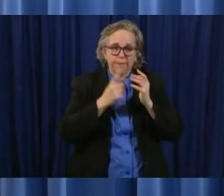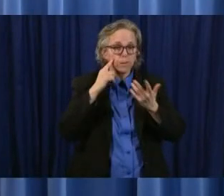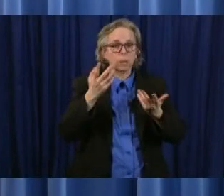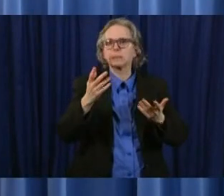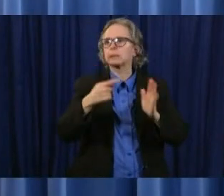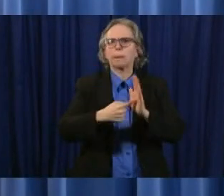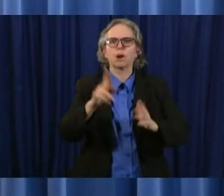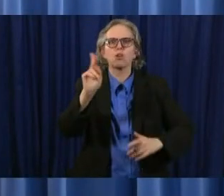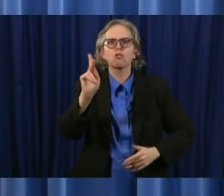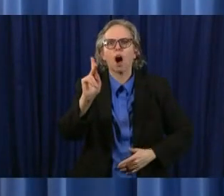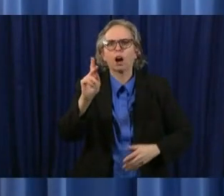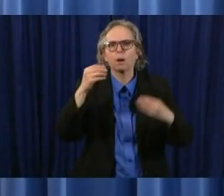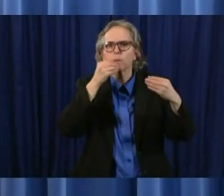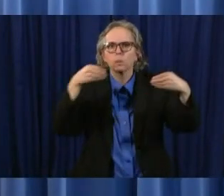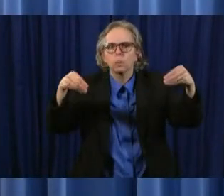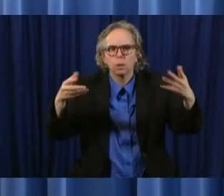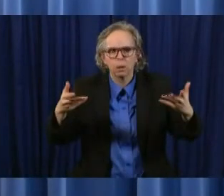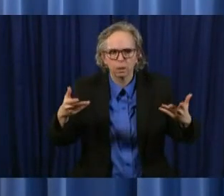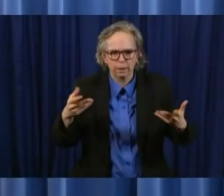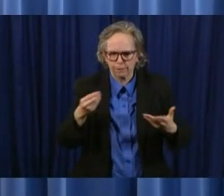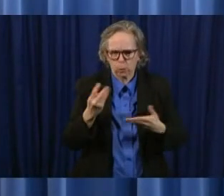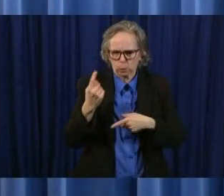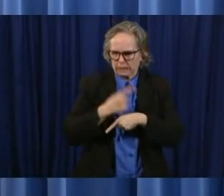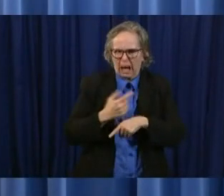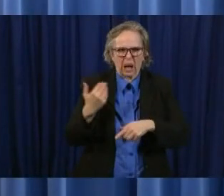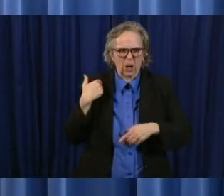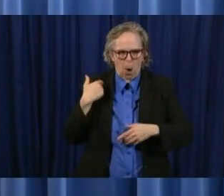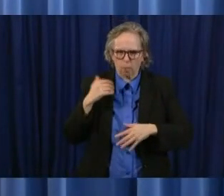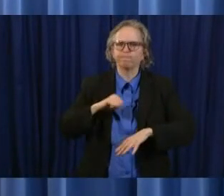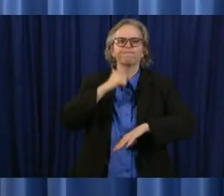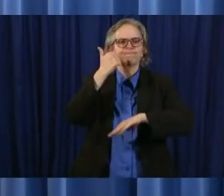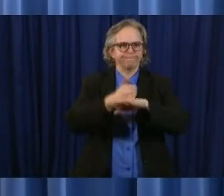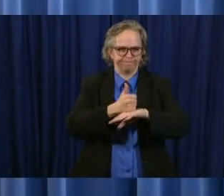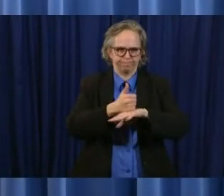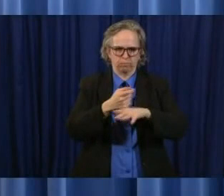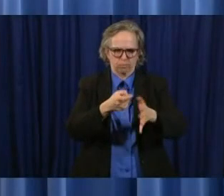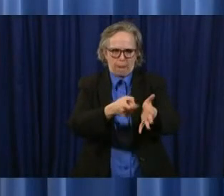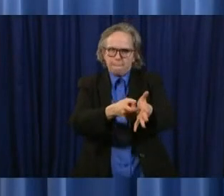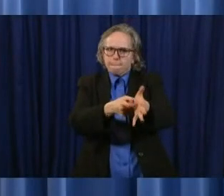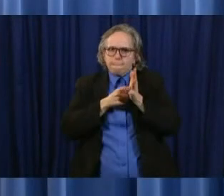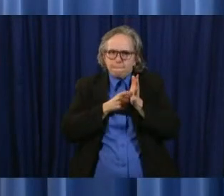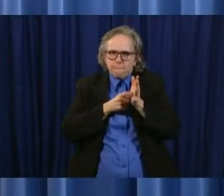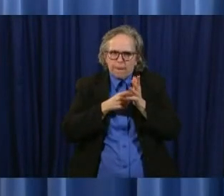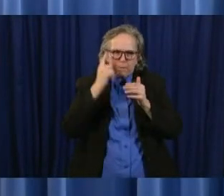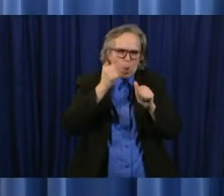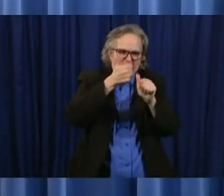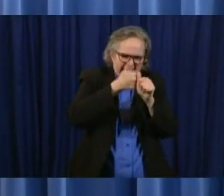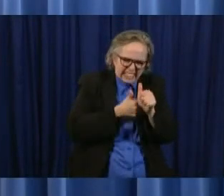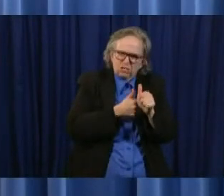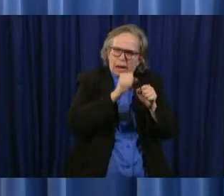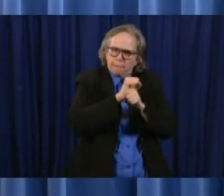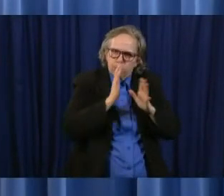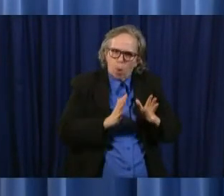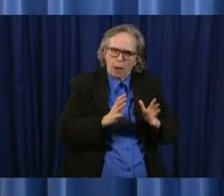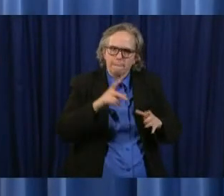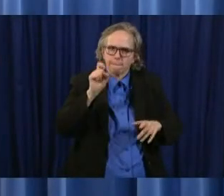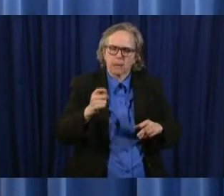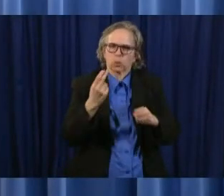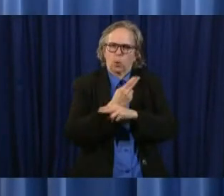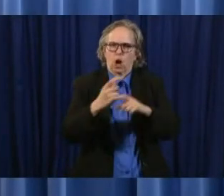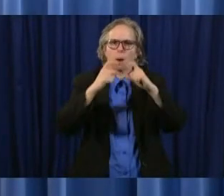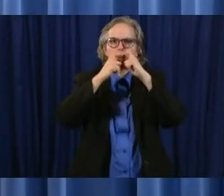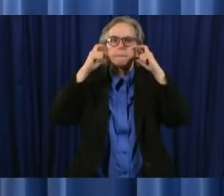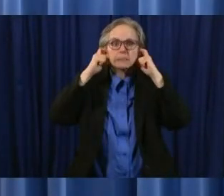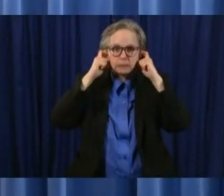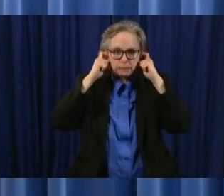few days ago went to mandatory uh for every every employee so it i think it's going to be